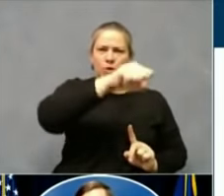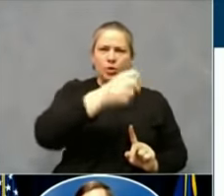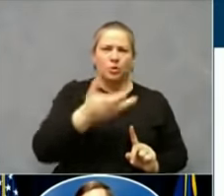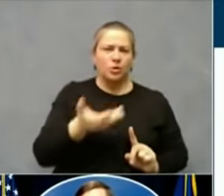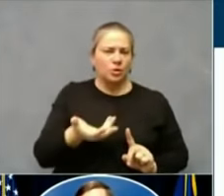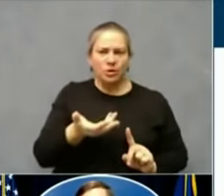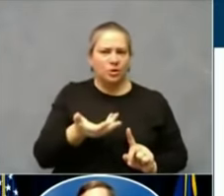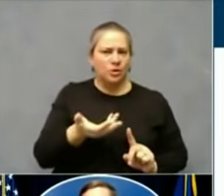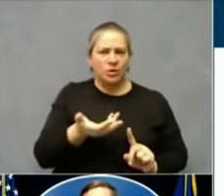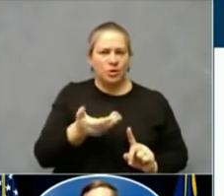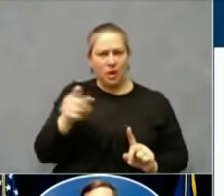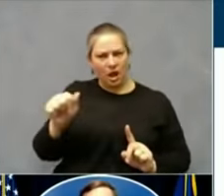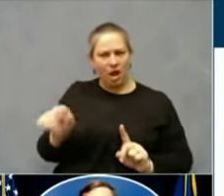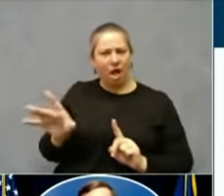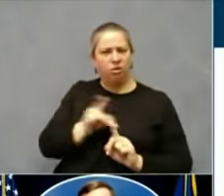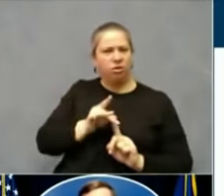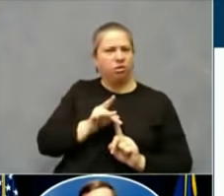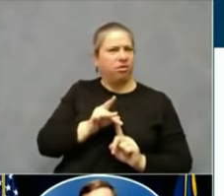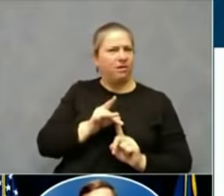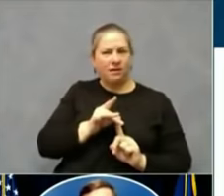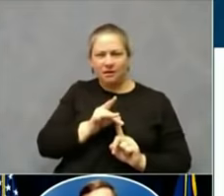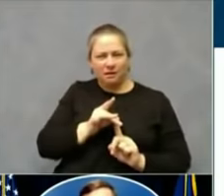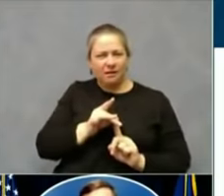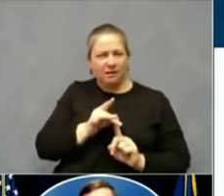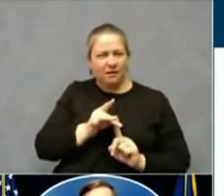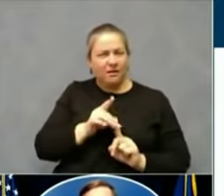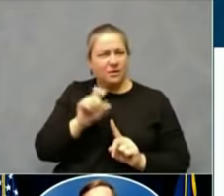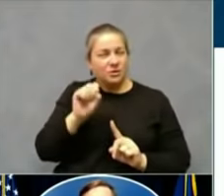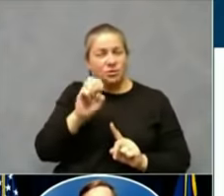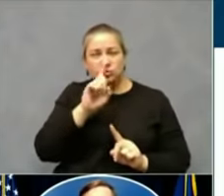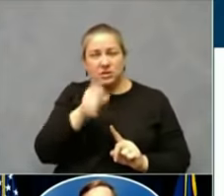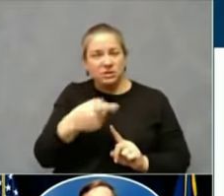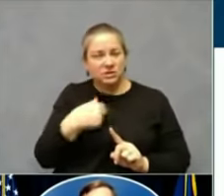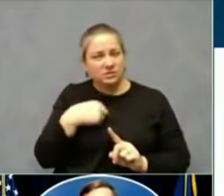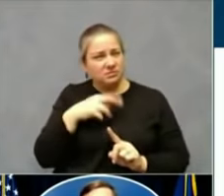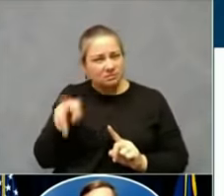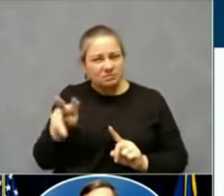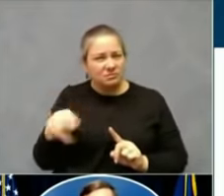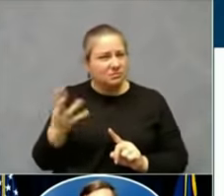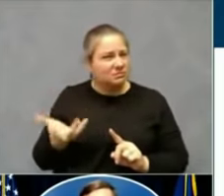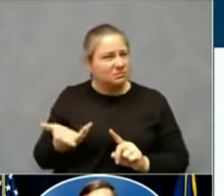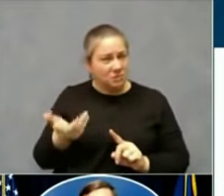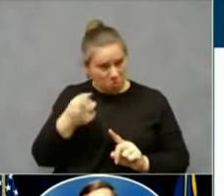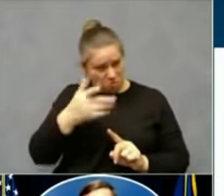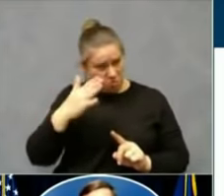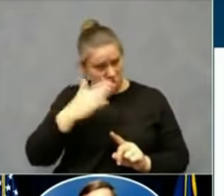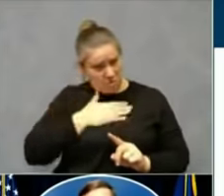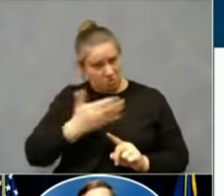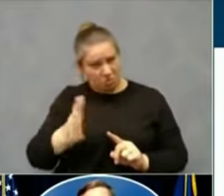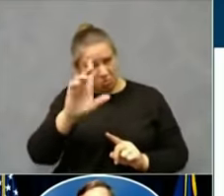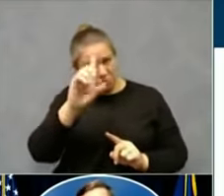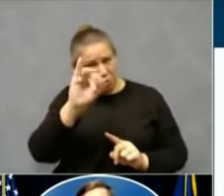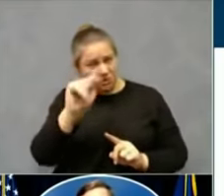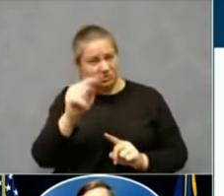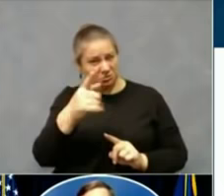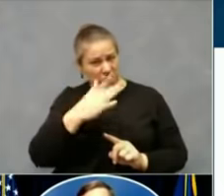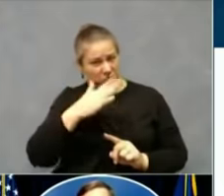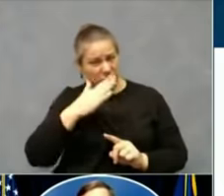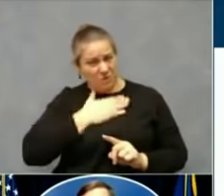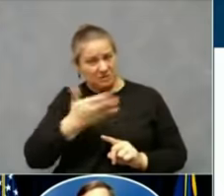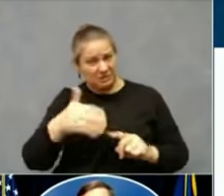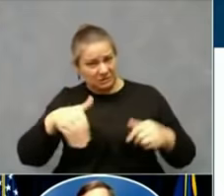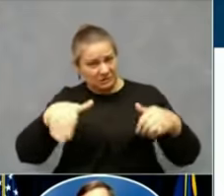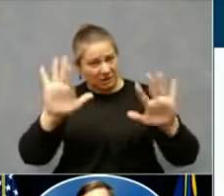them. So it's a real simple question for all of us. Are we willing to do what it takes and to sacrifice so that when somebody